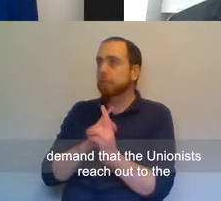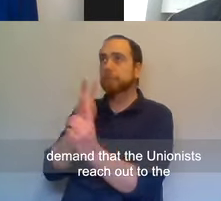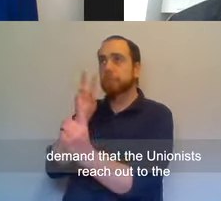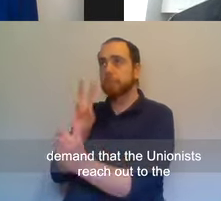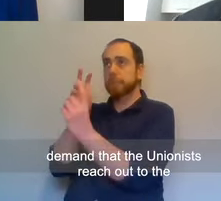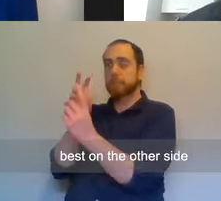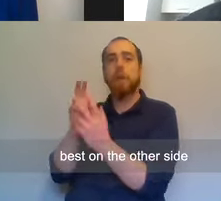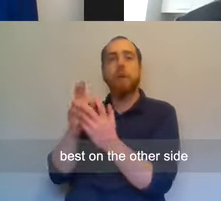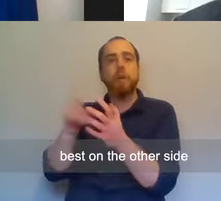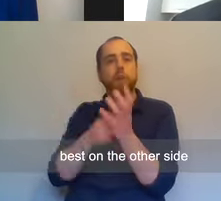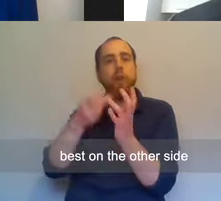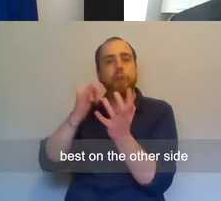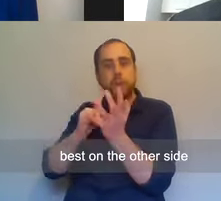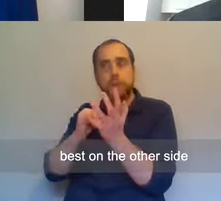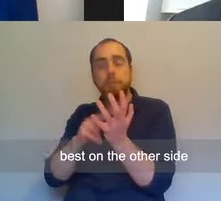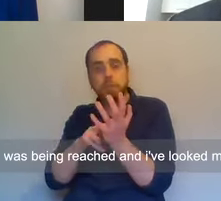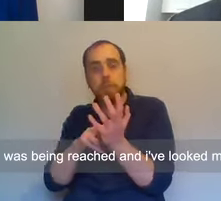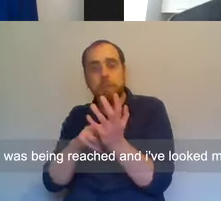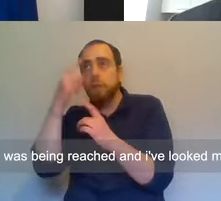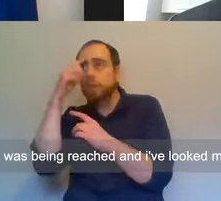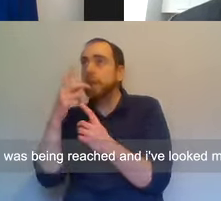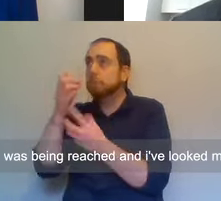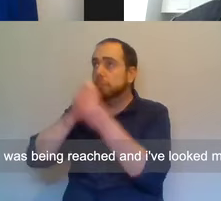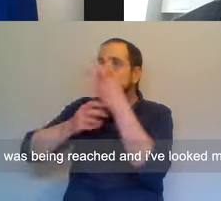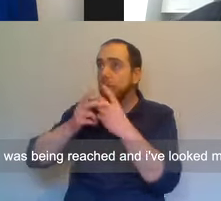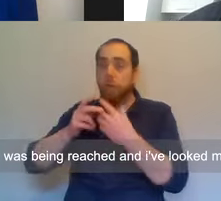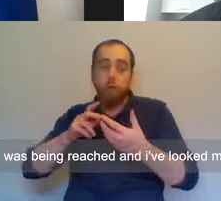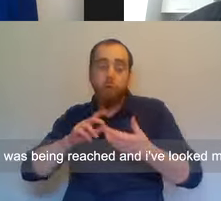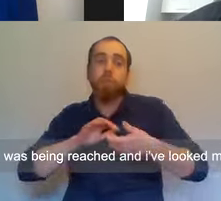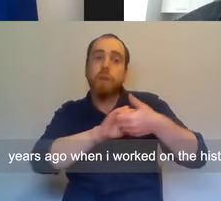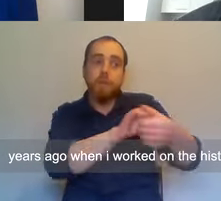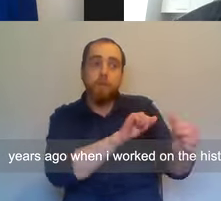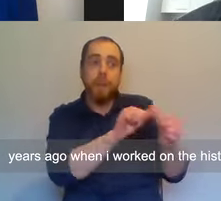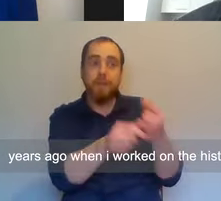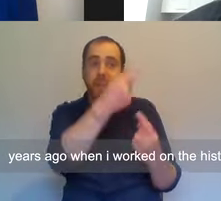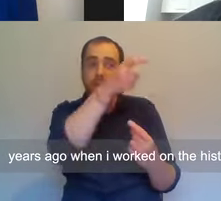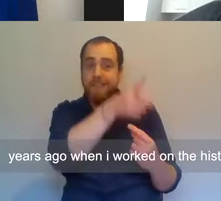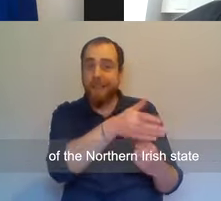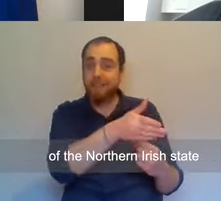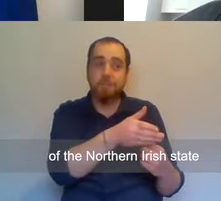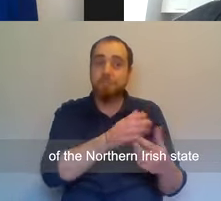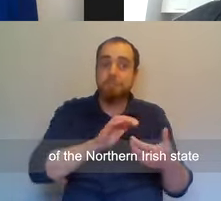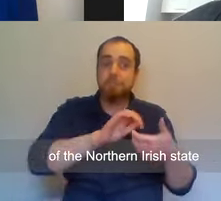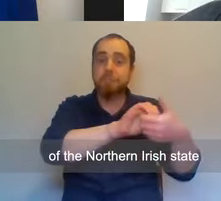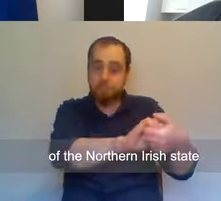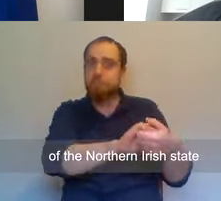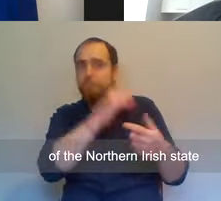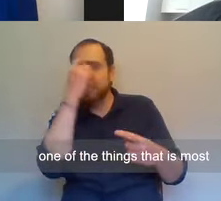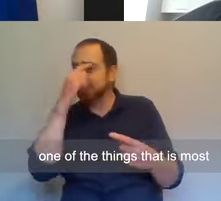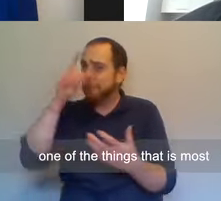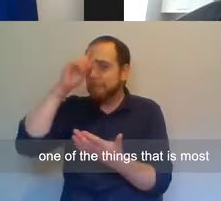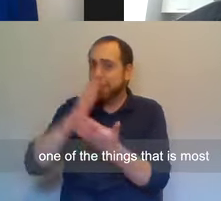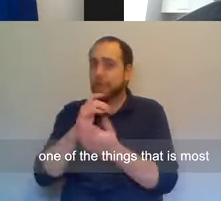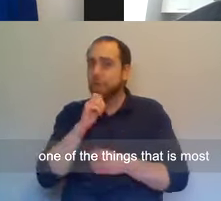that the Unionists reach out to the best on the other side was being reached? And I've, many years ago when I worked on the history of the Northern Irish state,